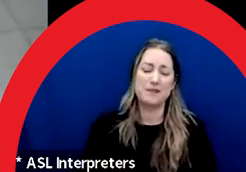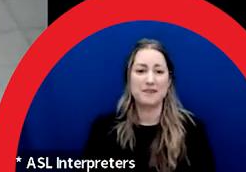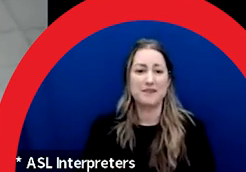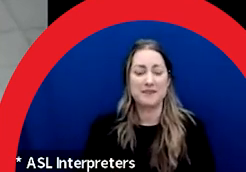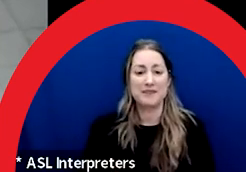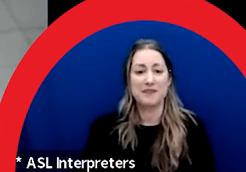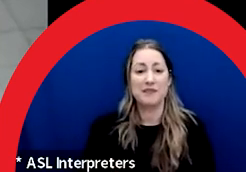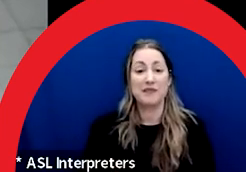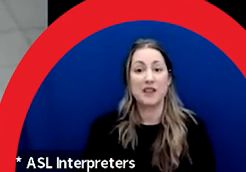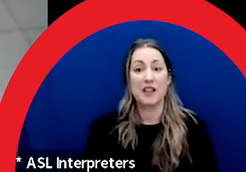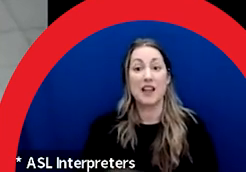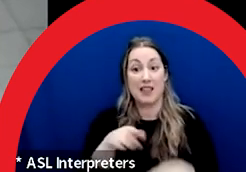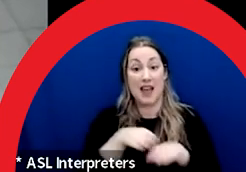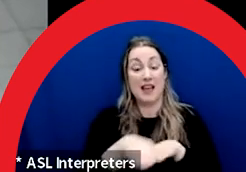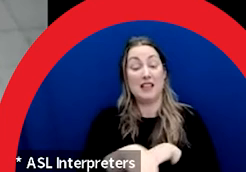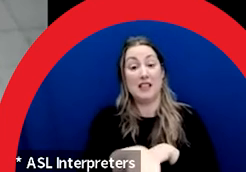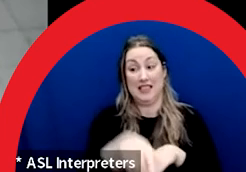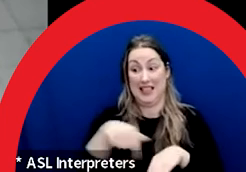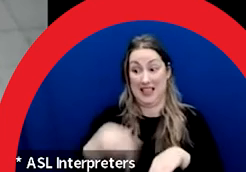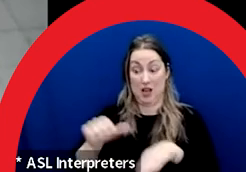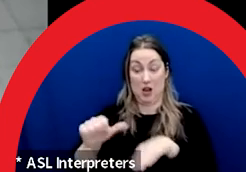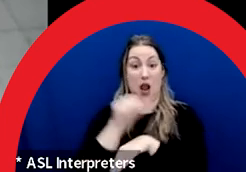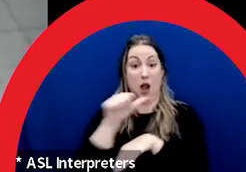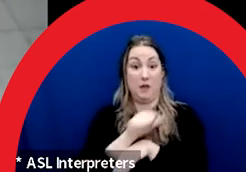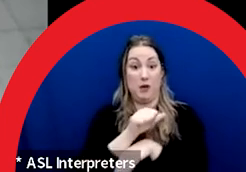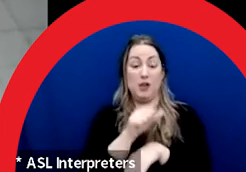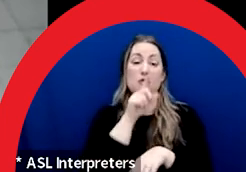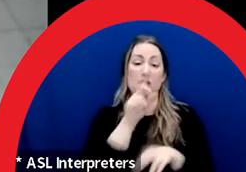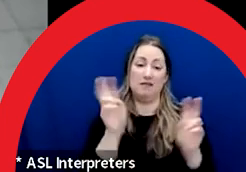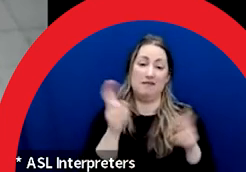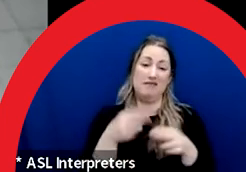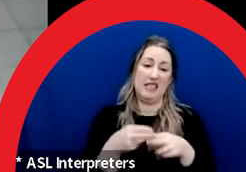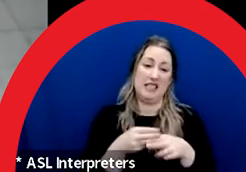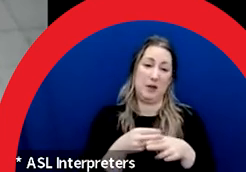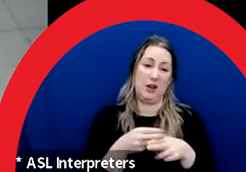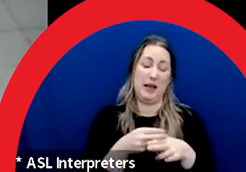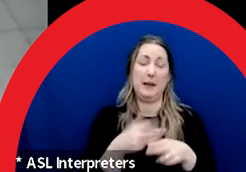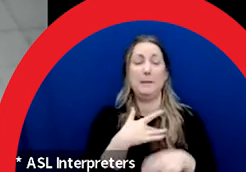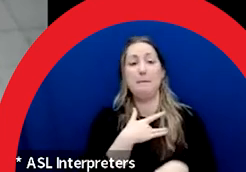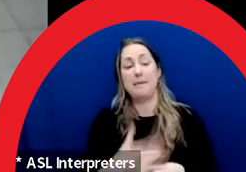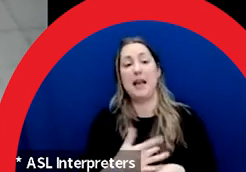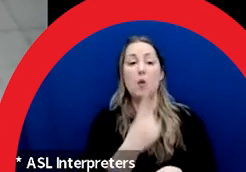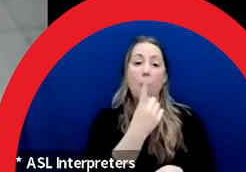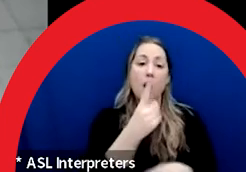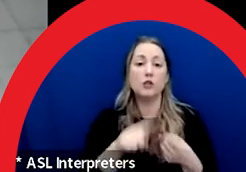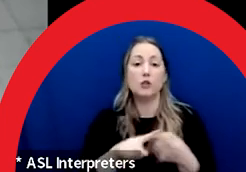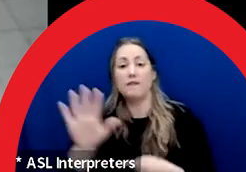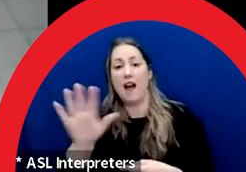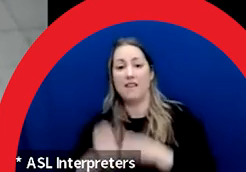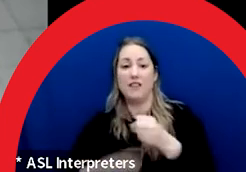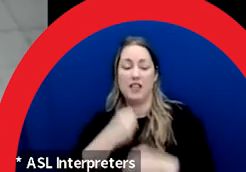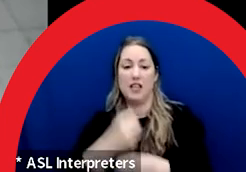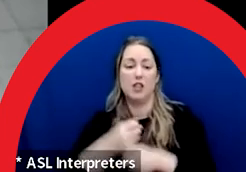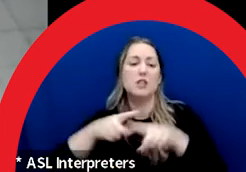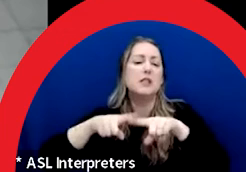Murals on roadways in our climate in Alberta are temporary, with lifespans between one or five years, depending on various